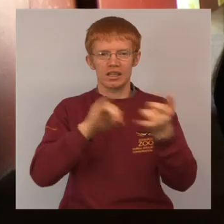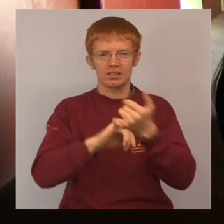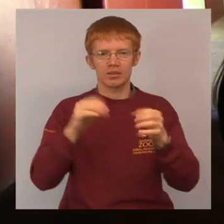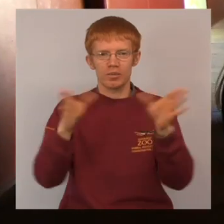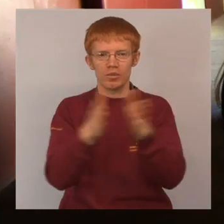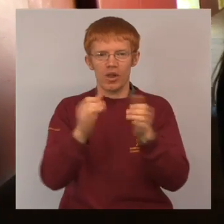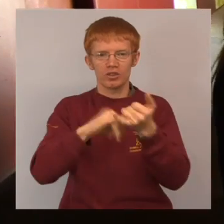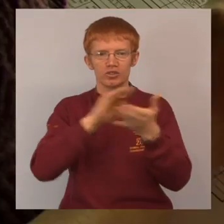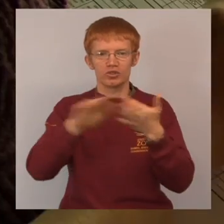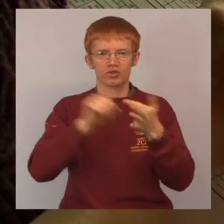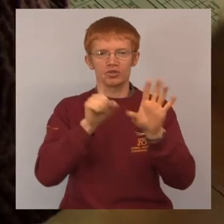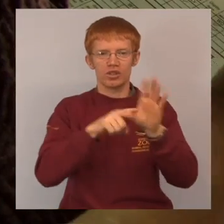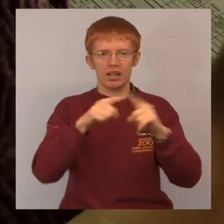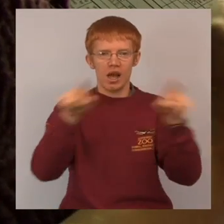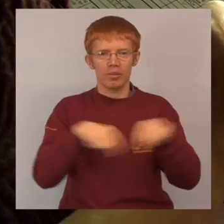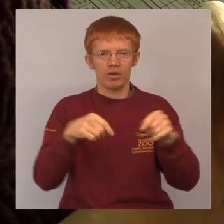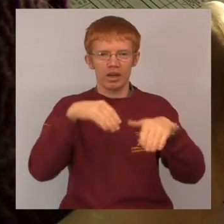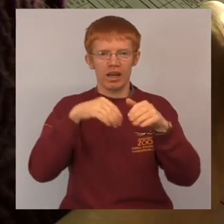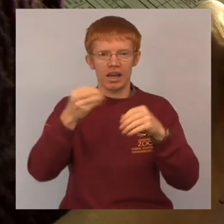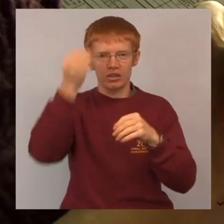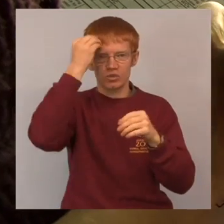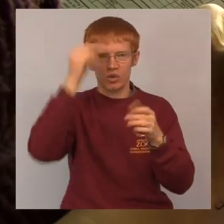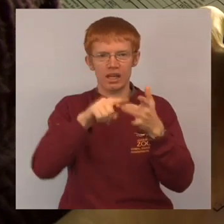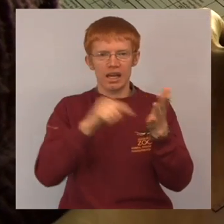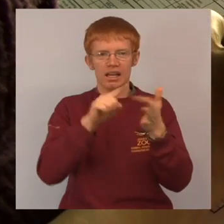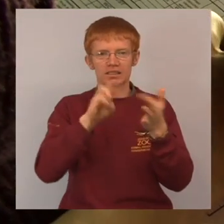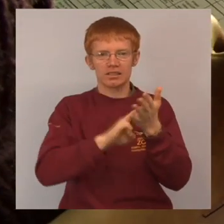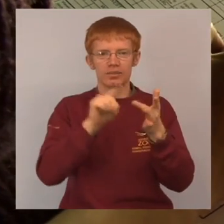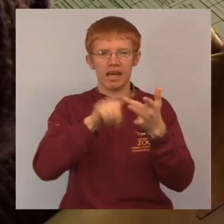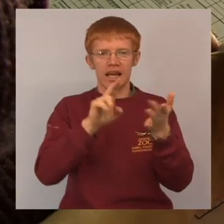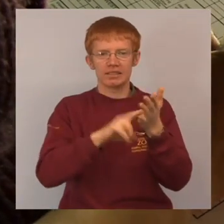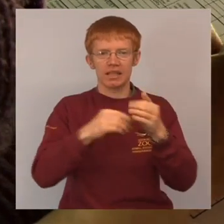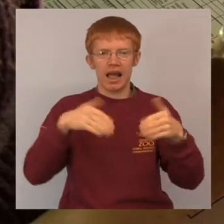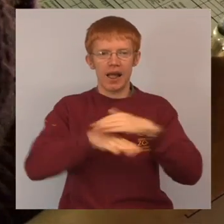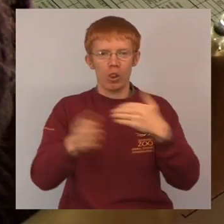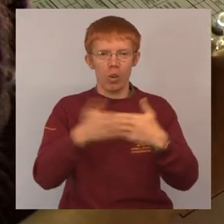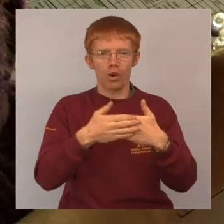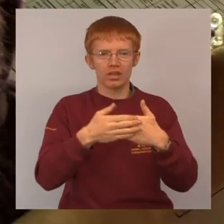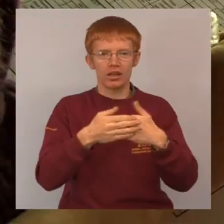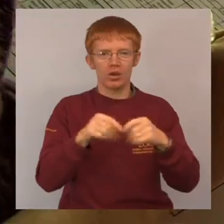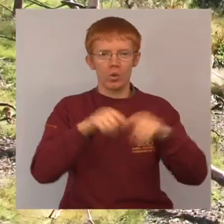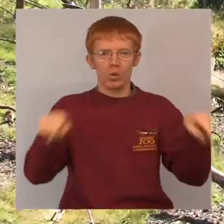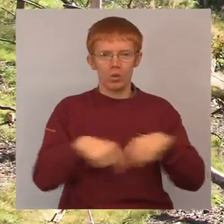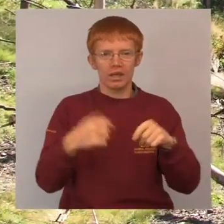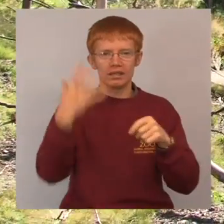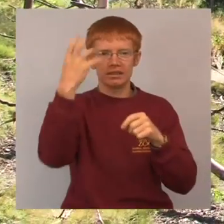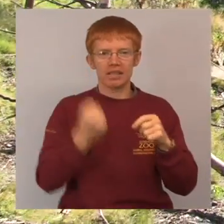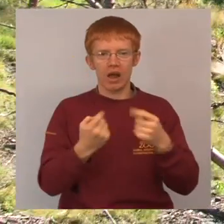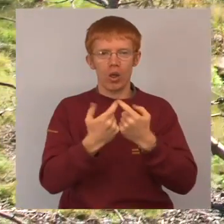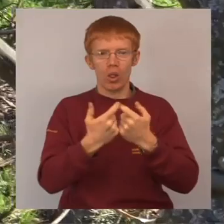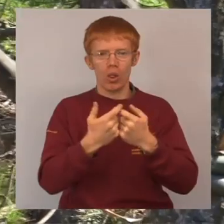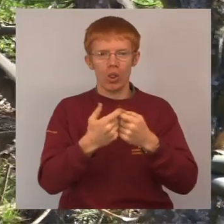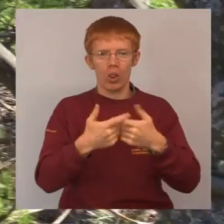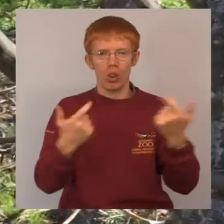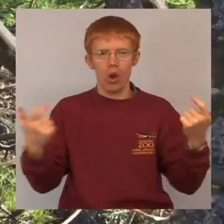students to come free of charge for the whole week which is a great opportunity for a lot of the students. They